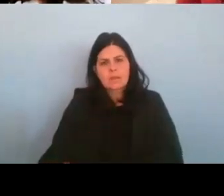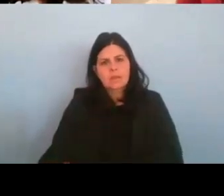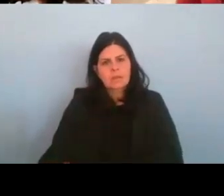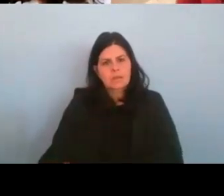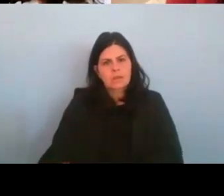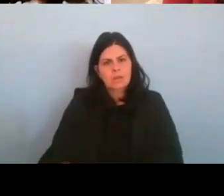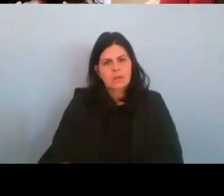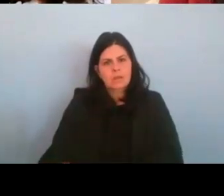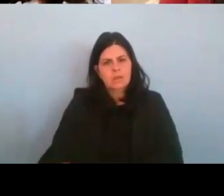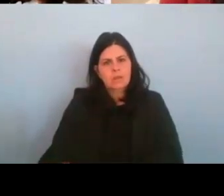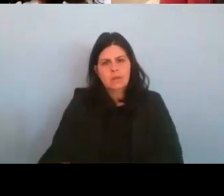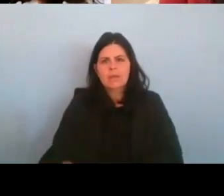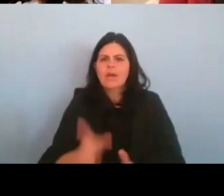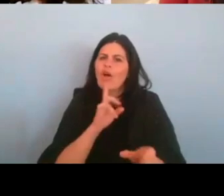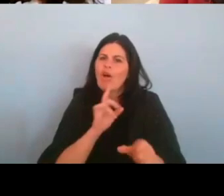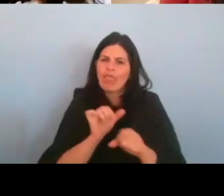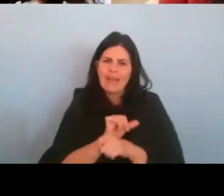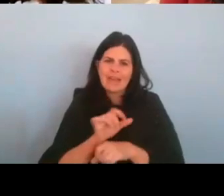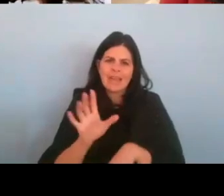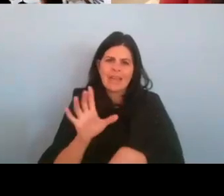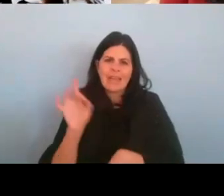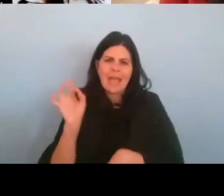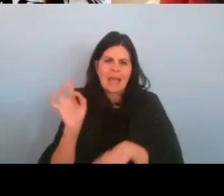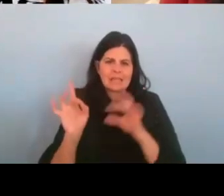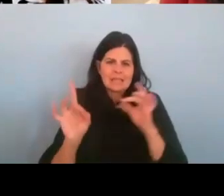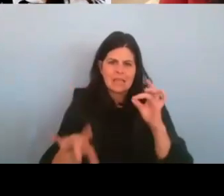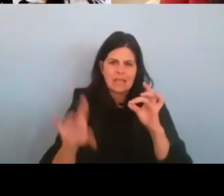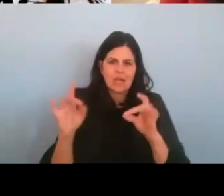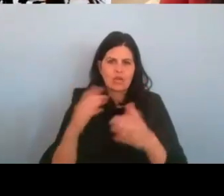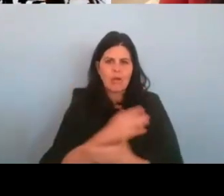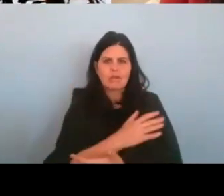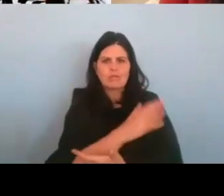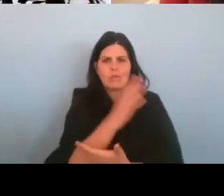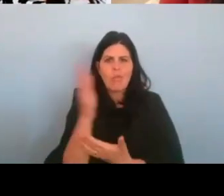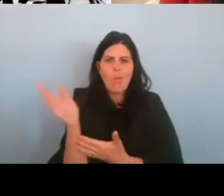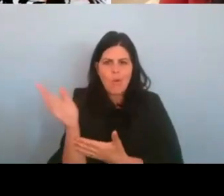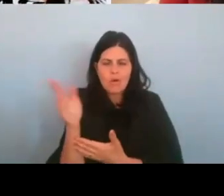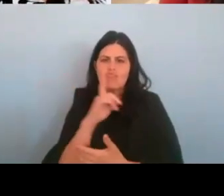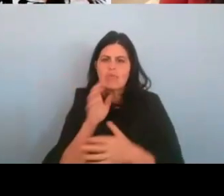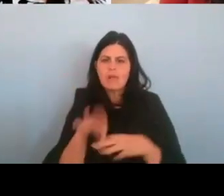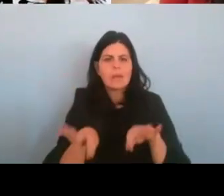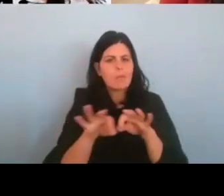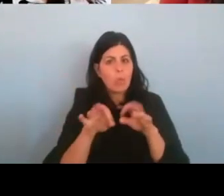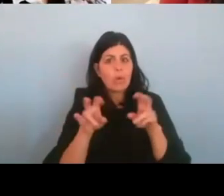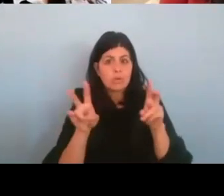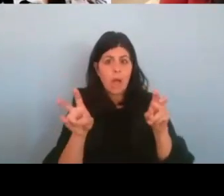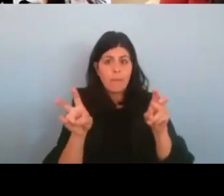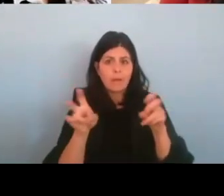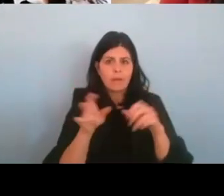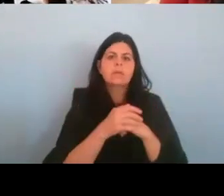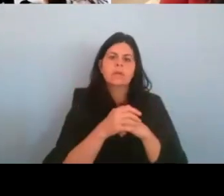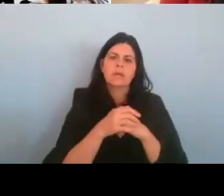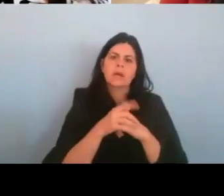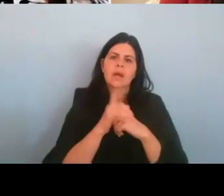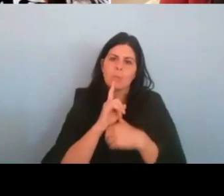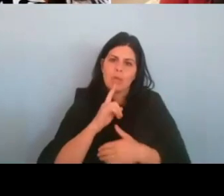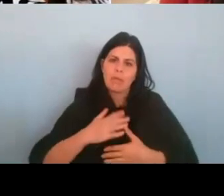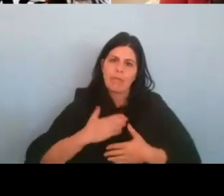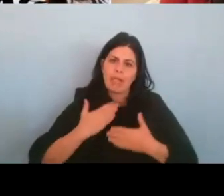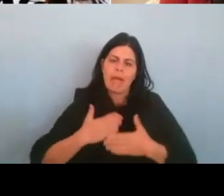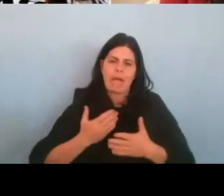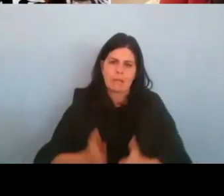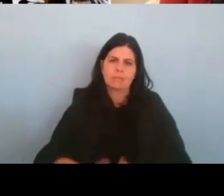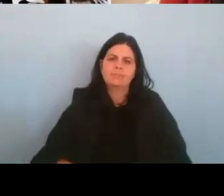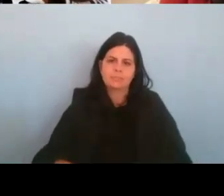Yeah. Authentic casting, um, you know, across the board is, is a really important topic. And I'm very glad that, um,